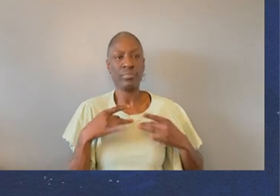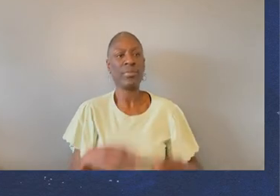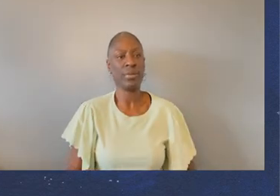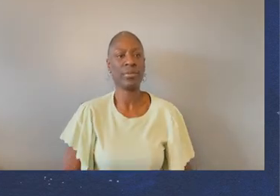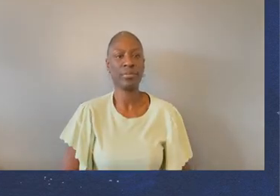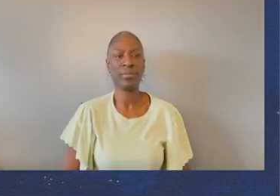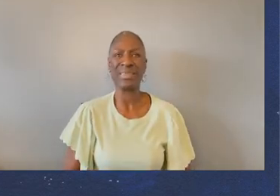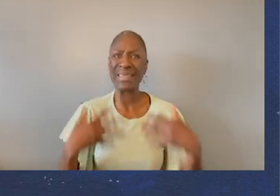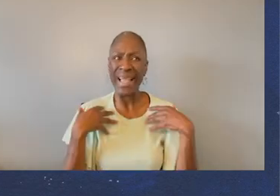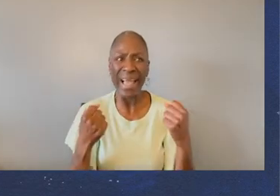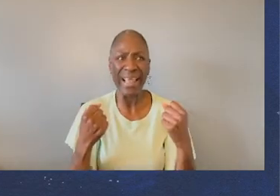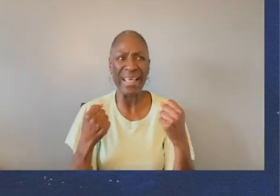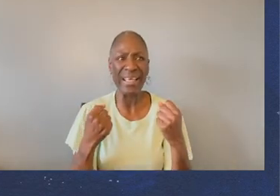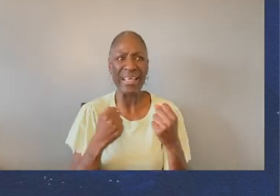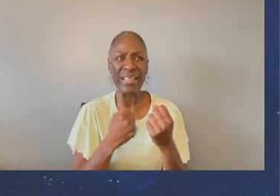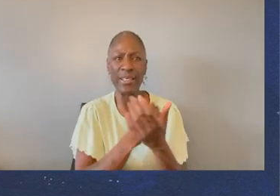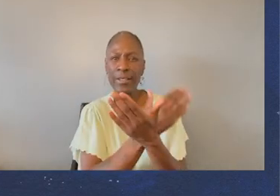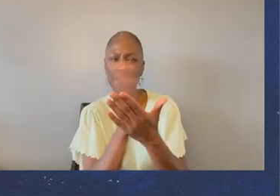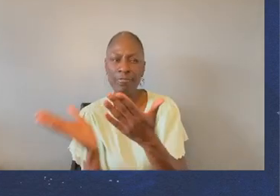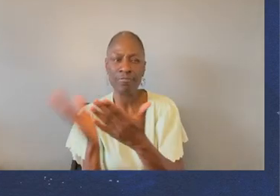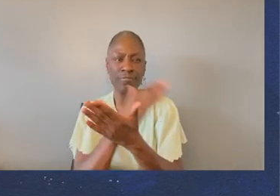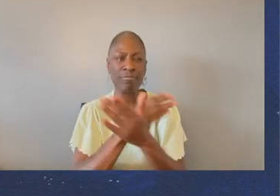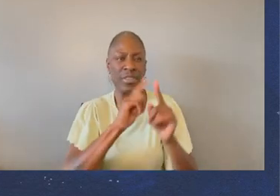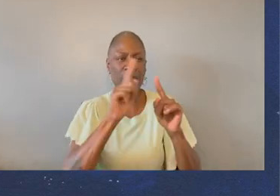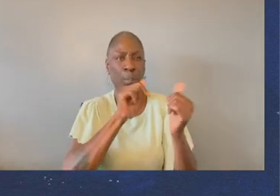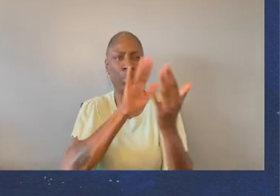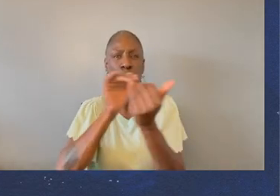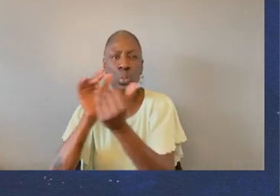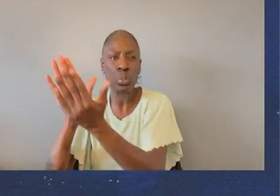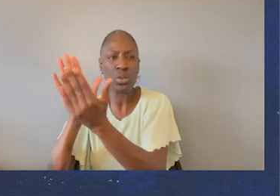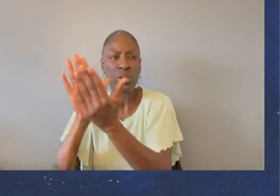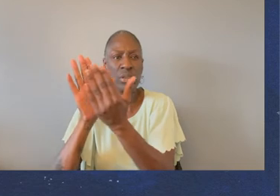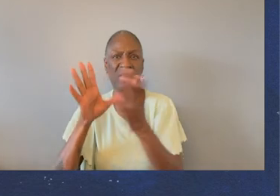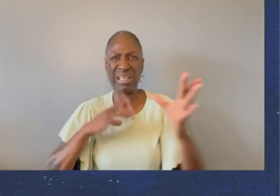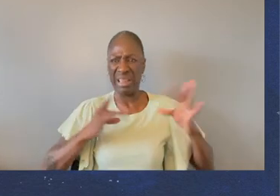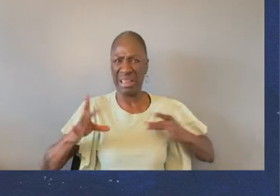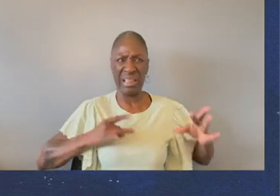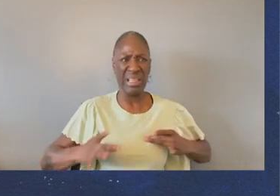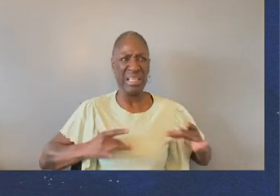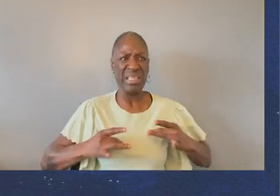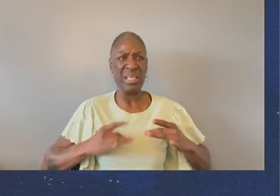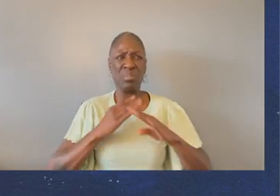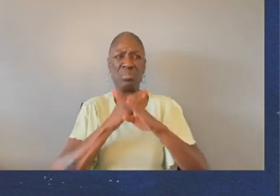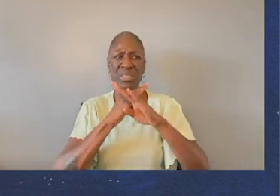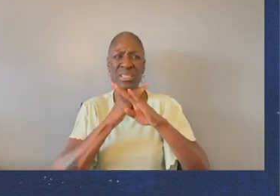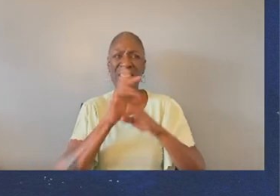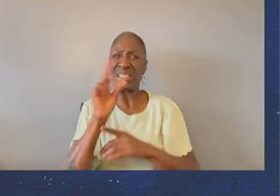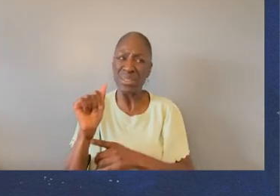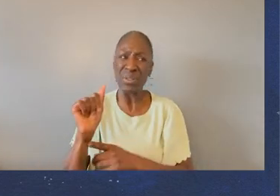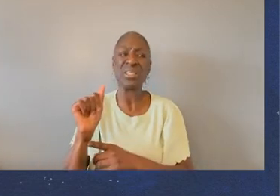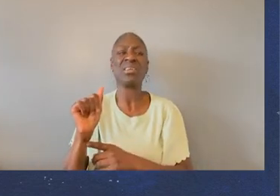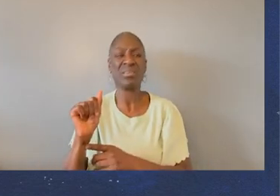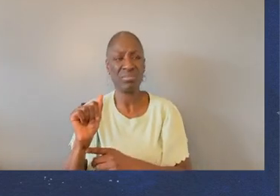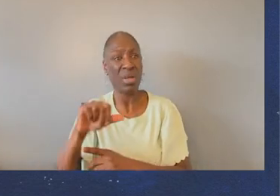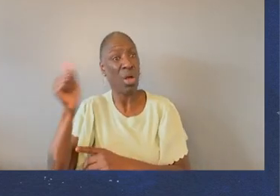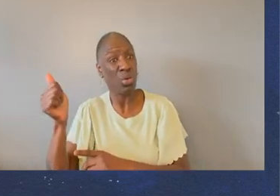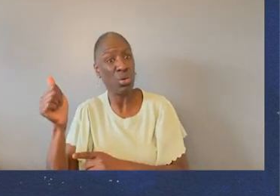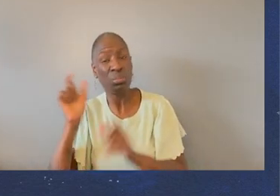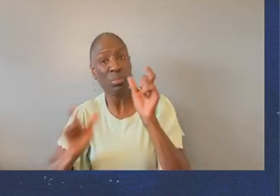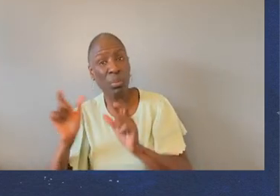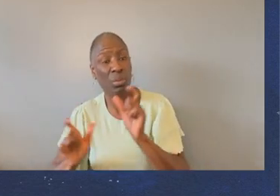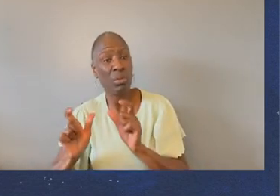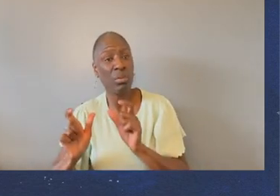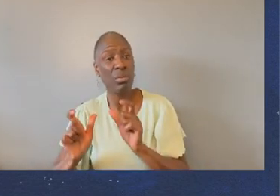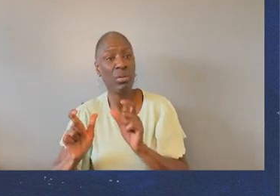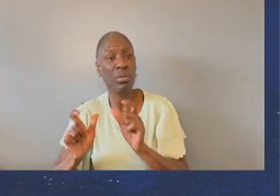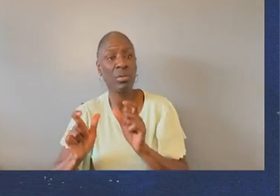And, you know, and there's different ways to get infections. So protect the disabled and immunocompromising